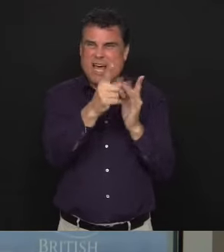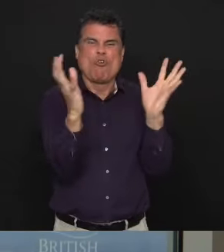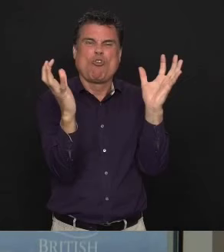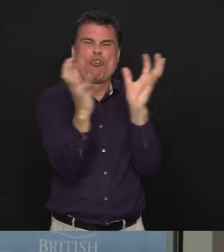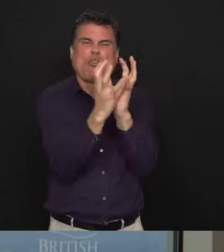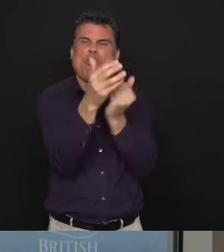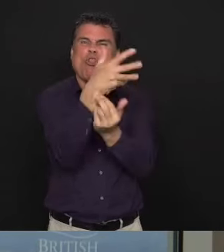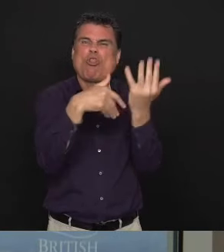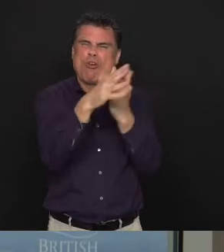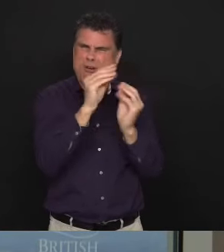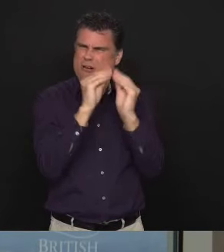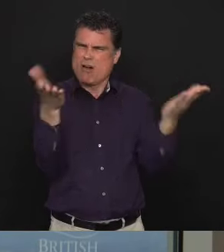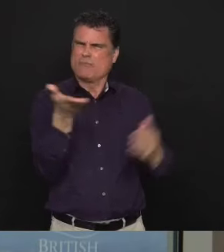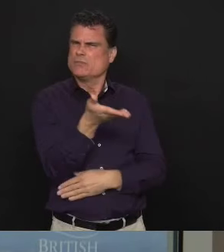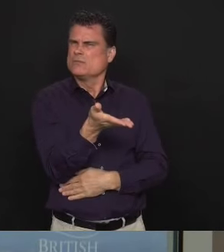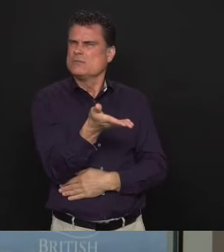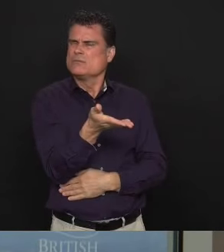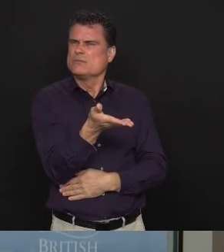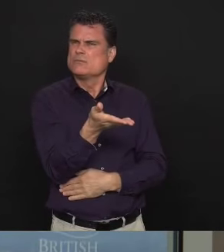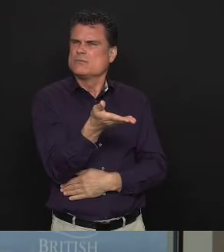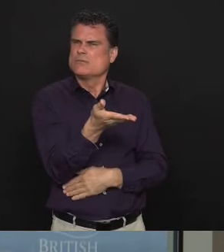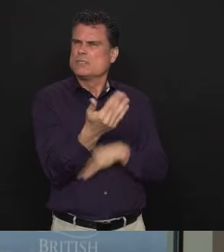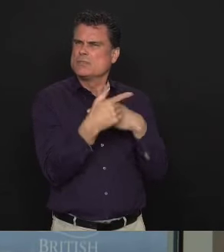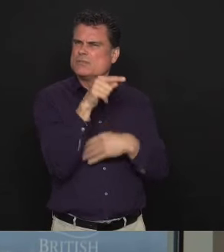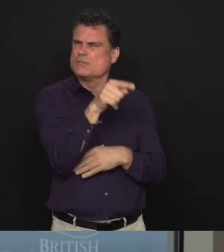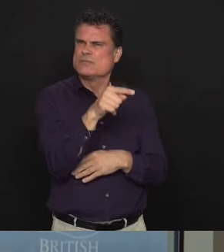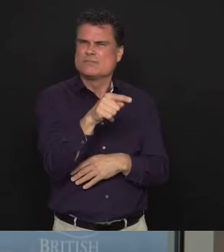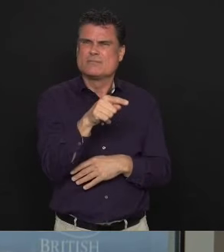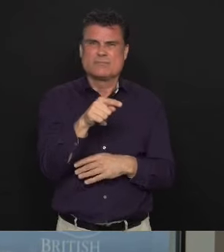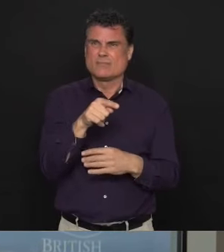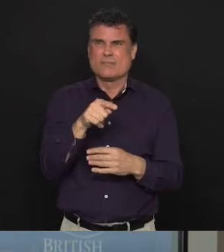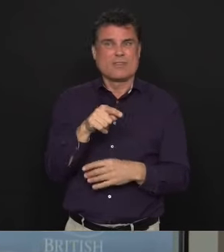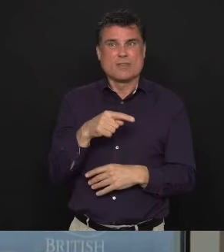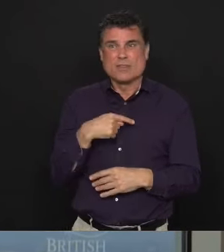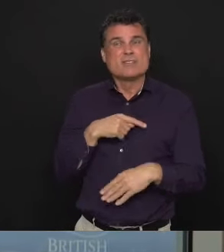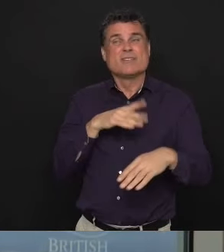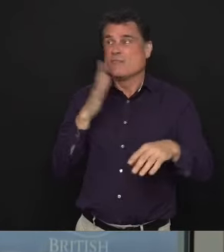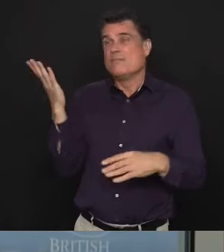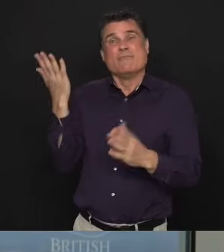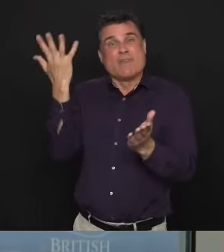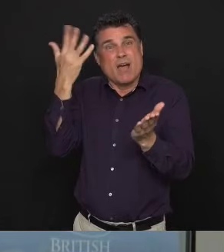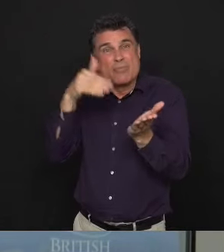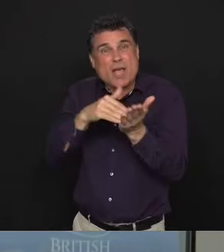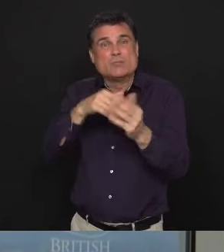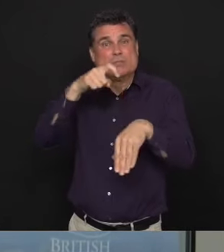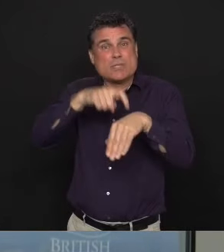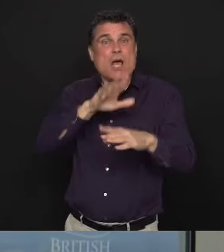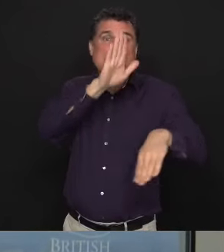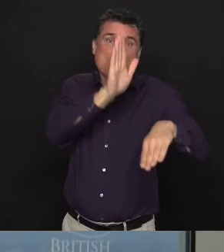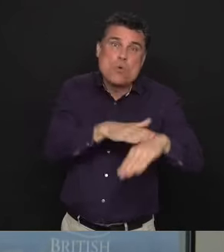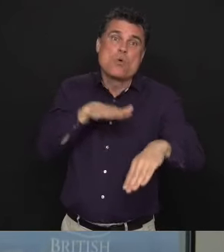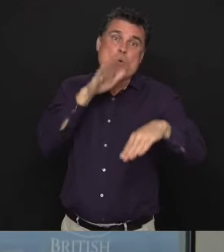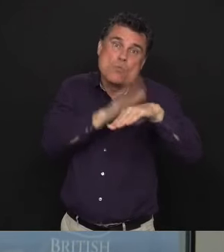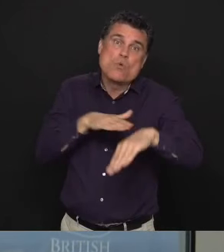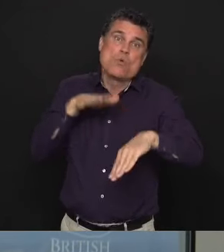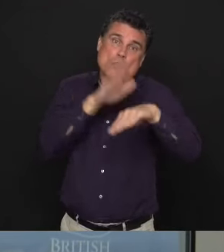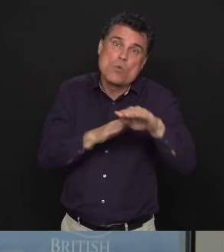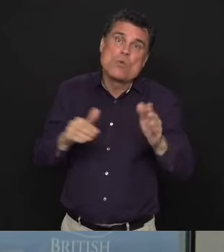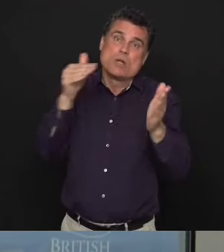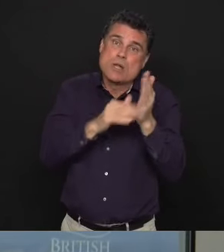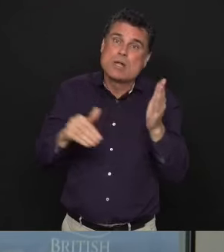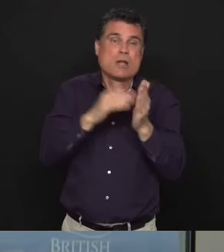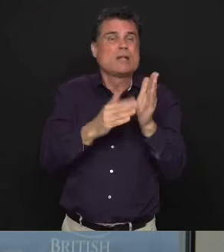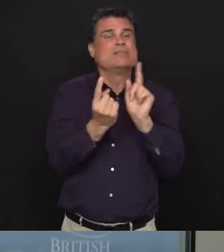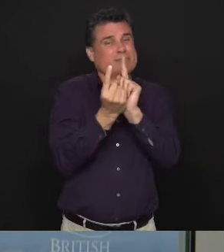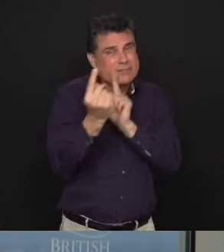than 5,000 warnings have been issued to people issued to people on physical warnings, physical distancing. Is it not time now that